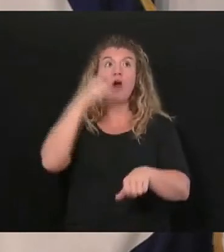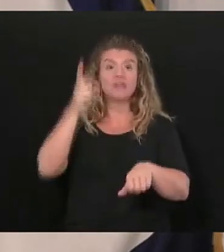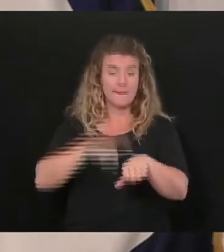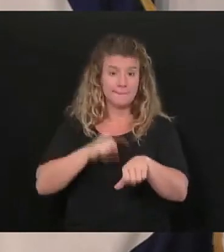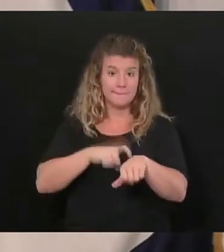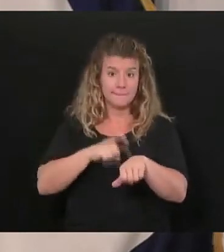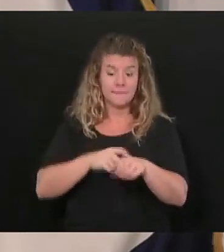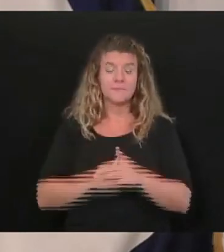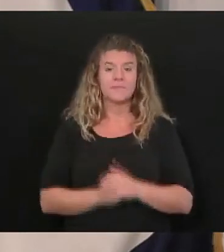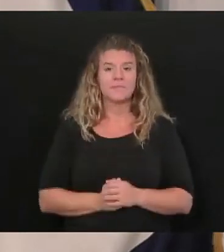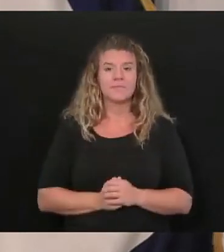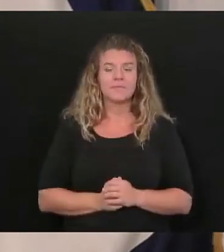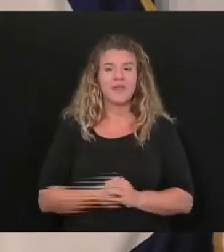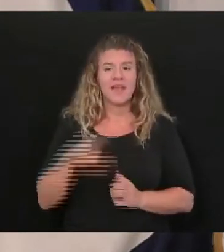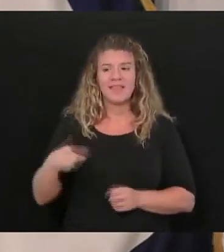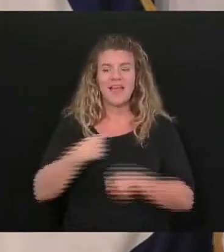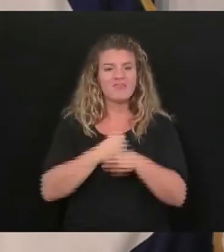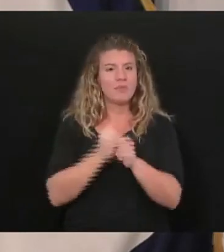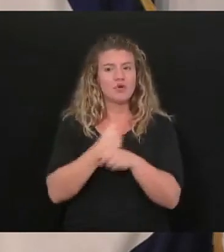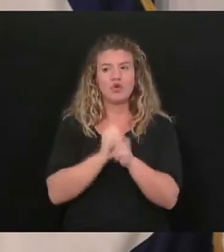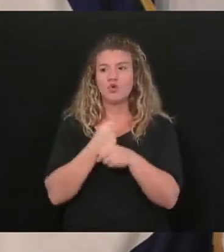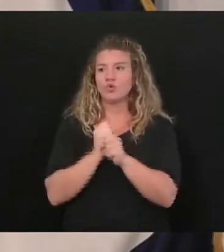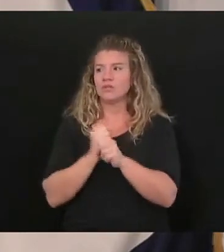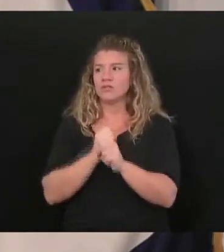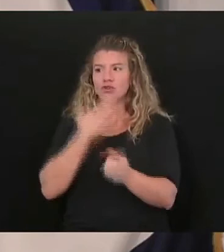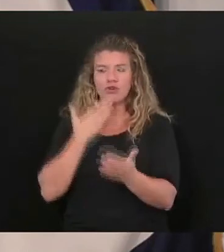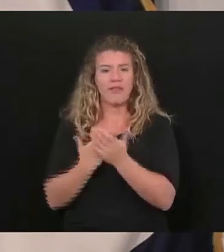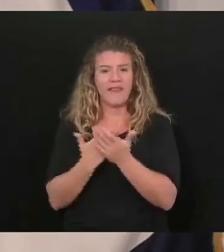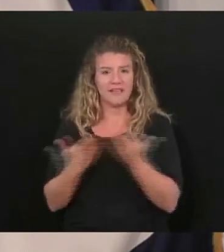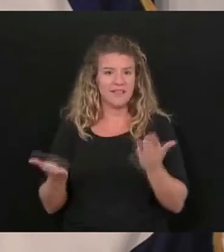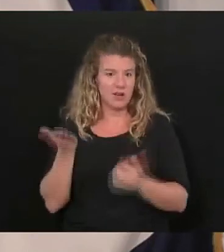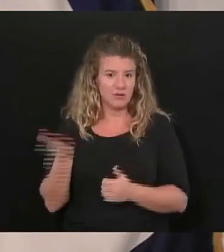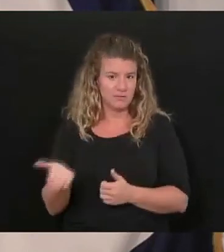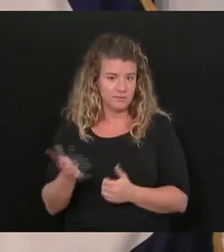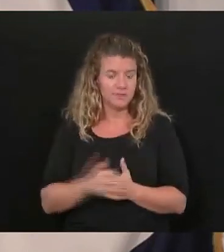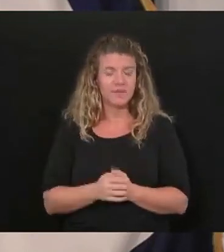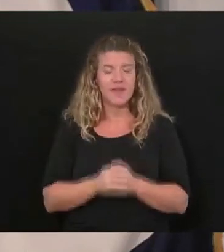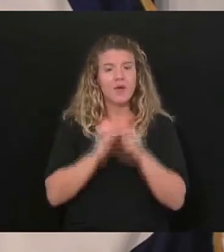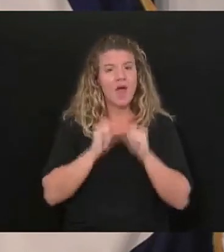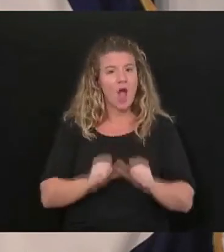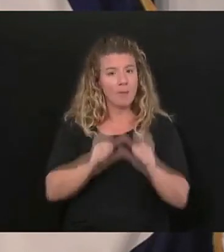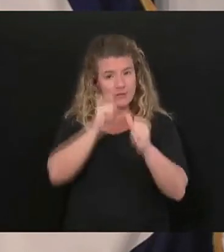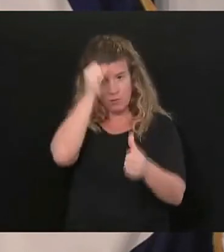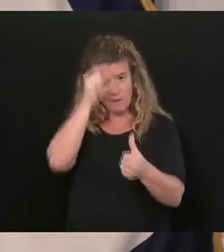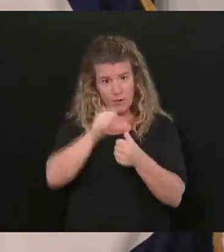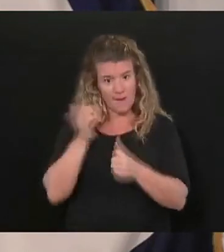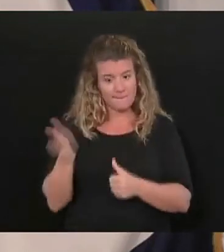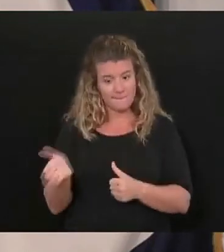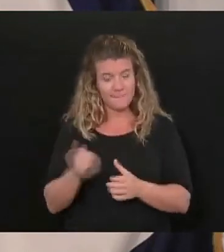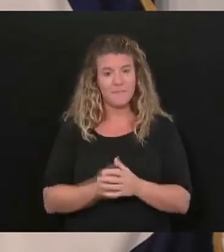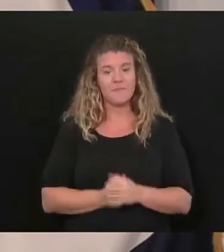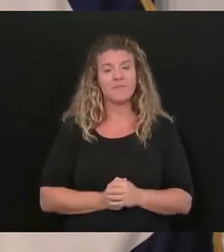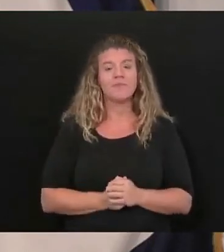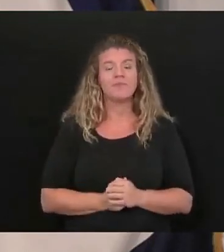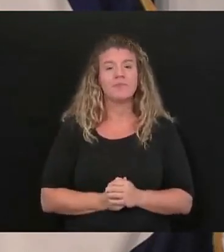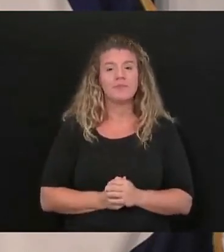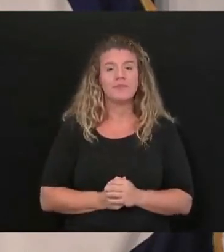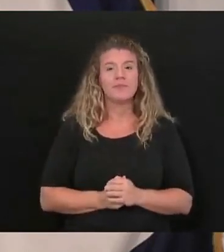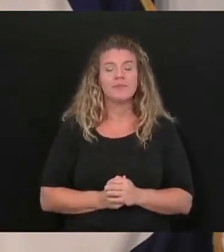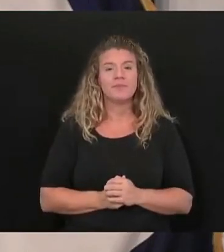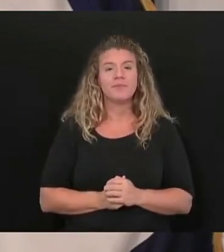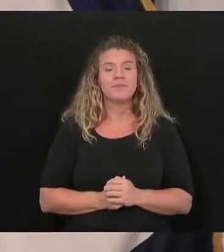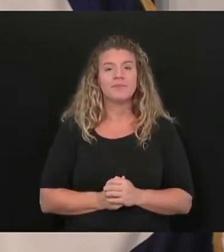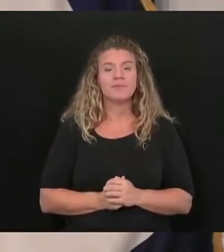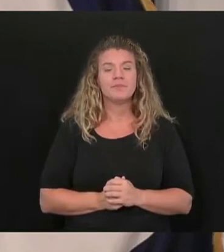and produced lots and lots and lots of goodness so help us all remember him and the other thing I'll end